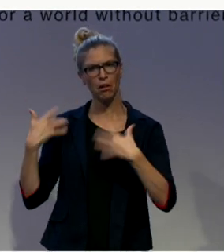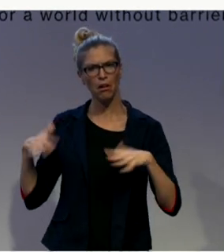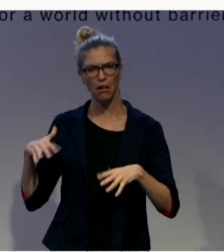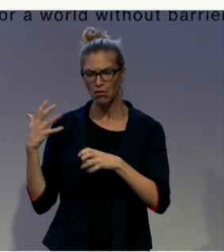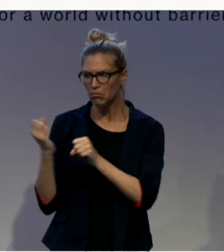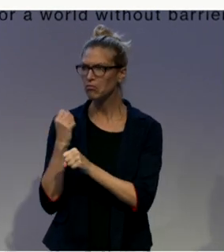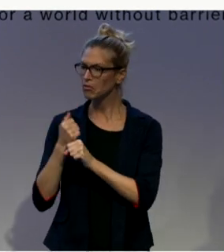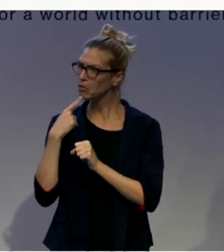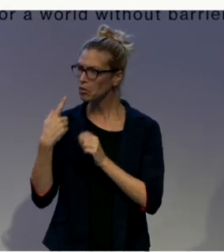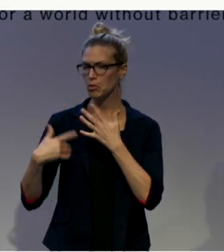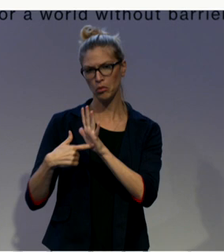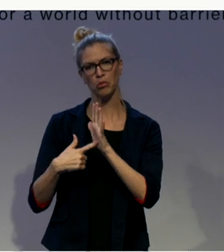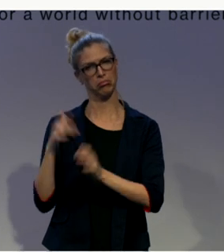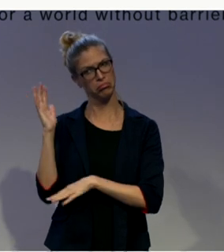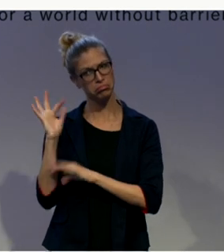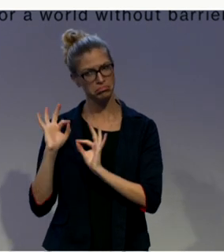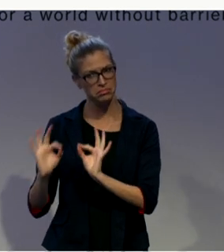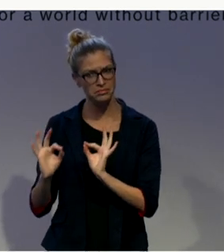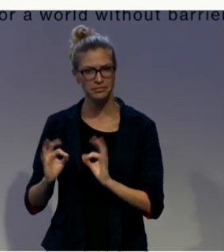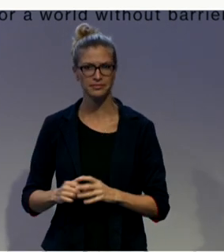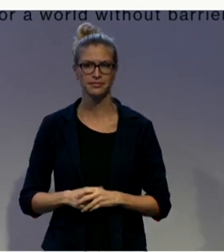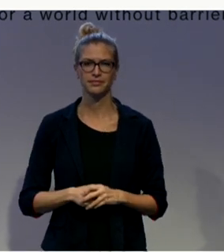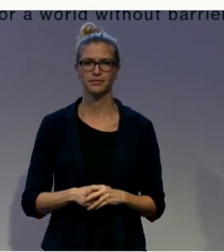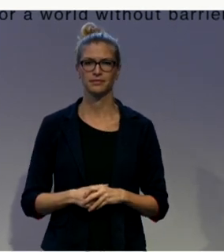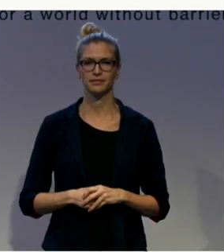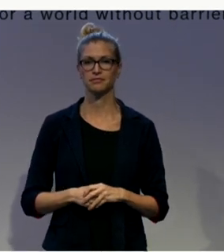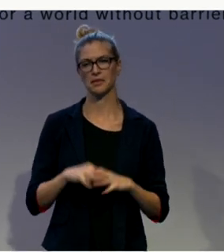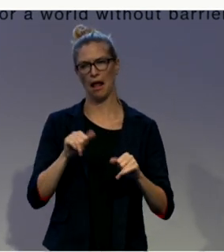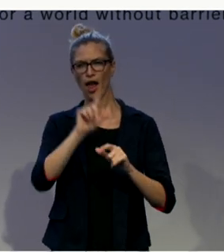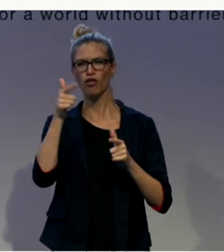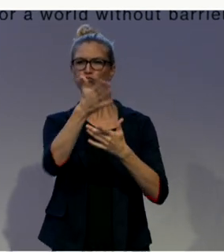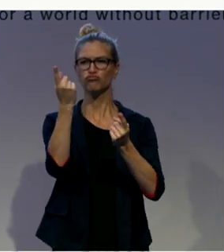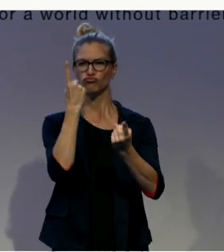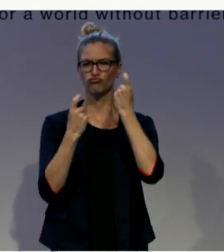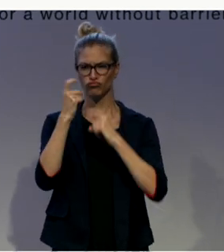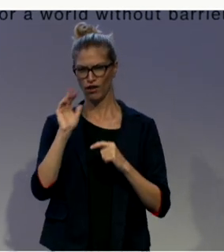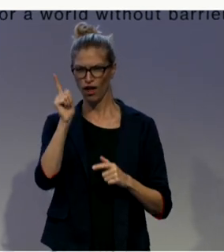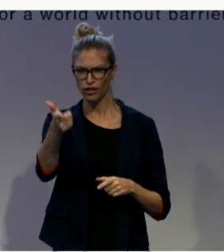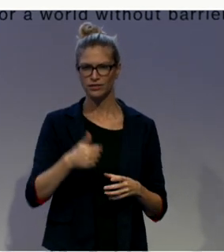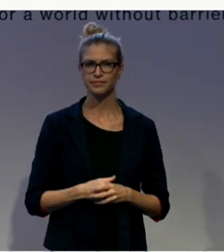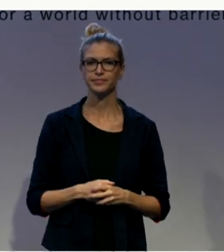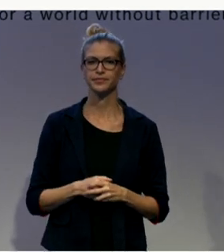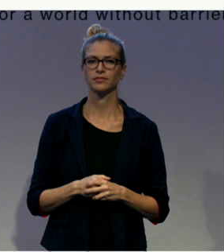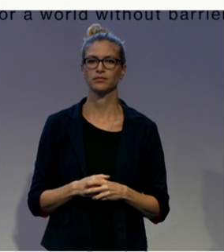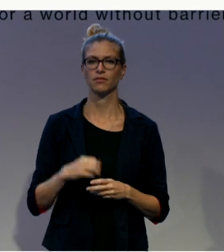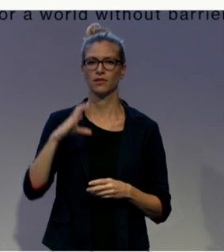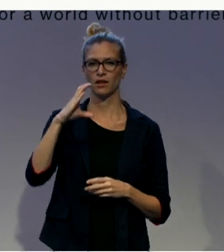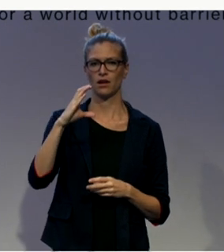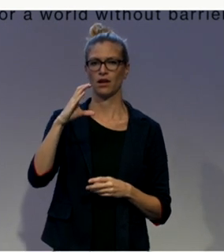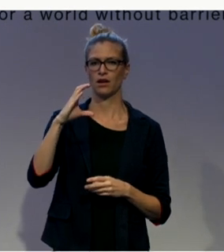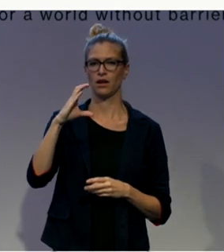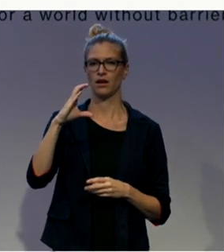and questions can be asked later. Let me now turn to Claudia Werneck who is a journalist